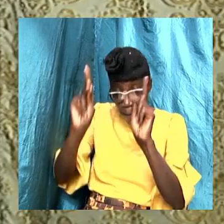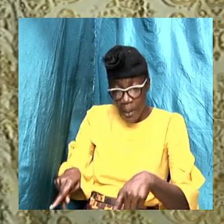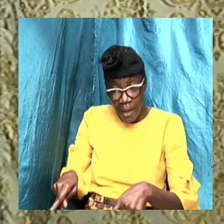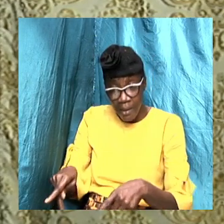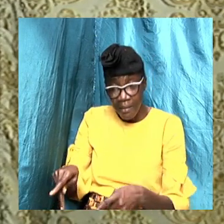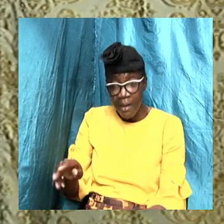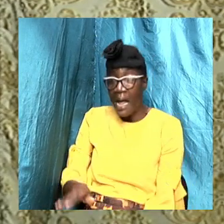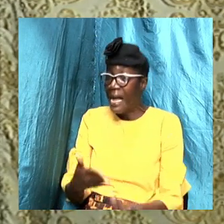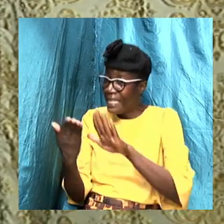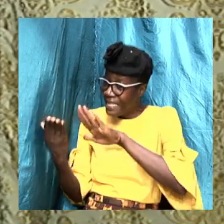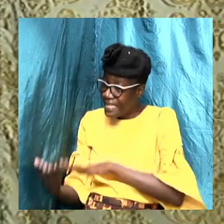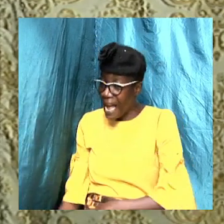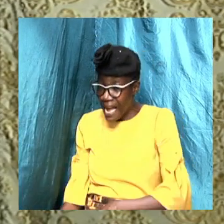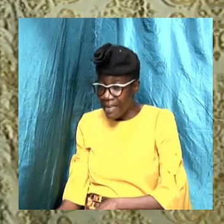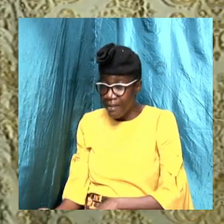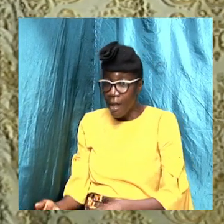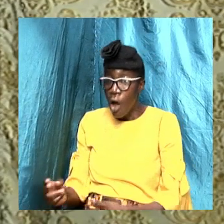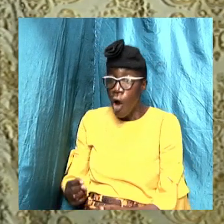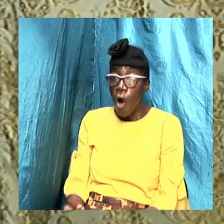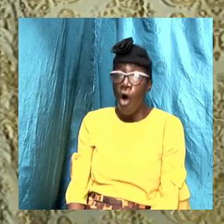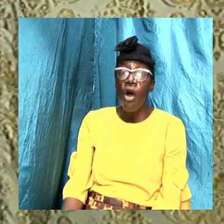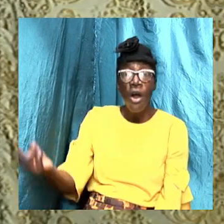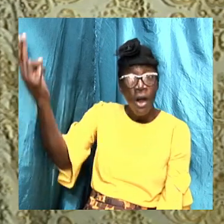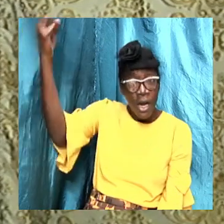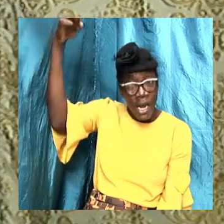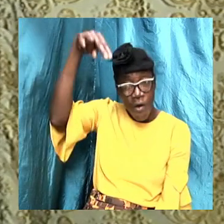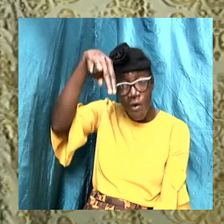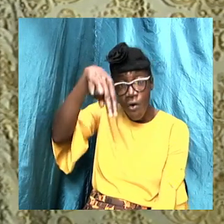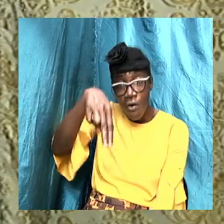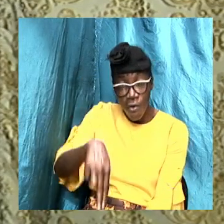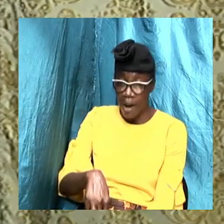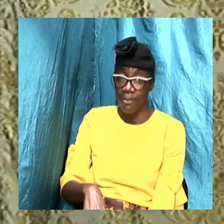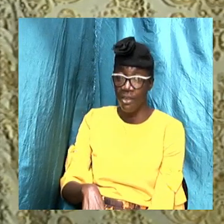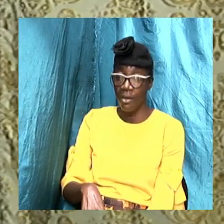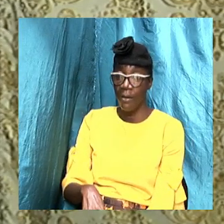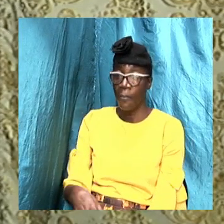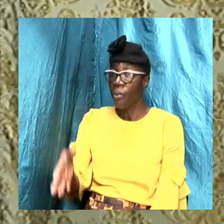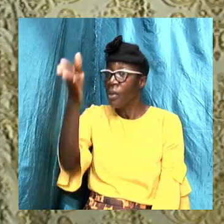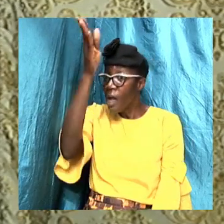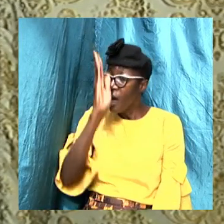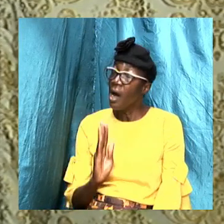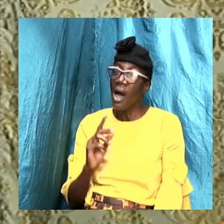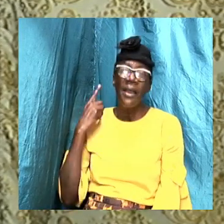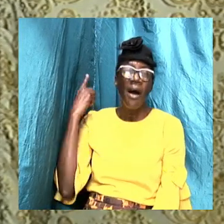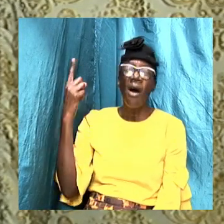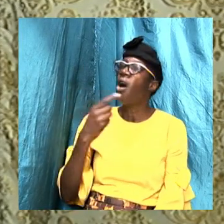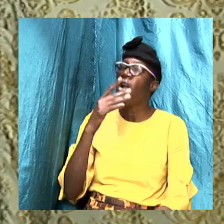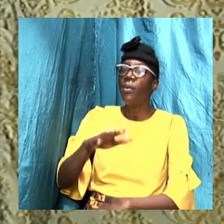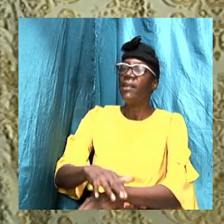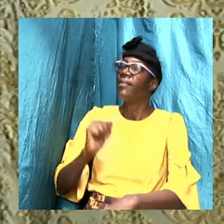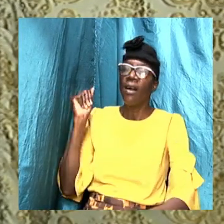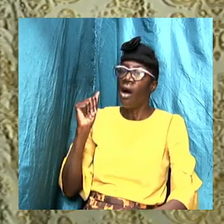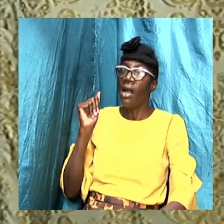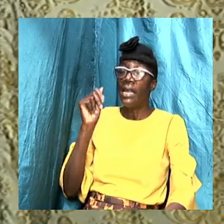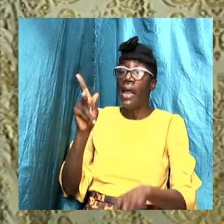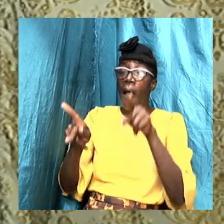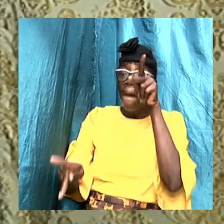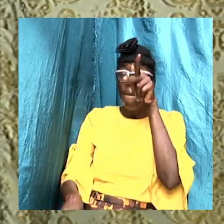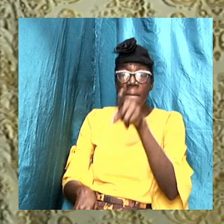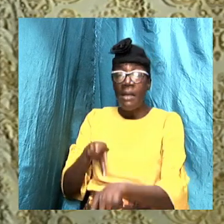rapture comes. But whichever way you take it, God is always calling folks to come to